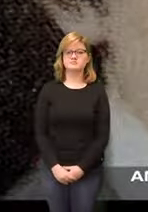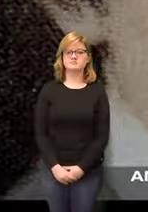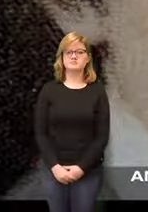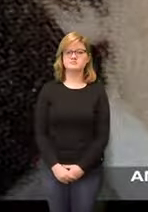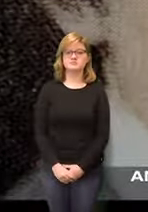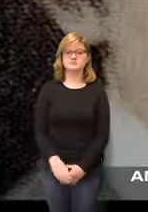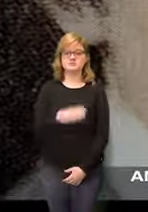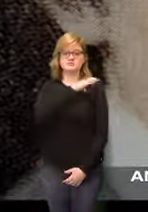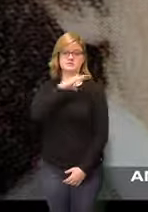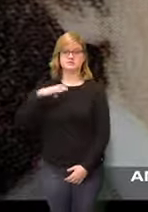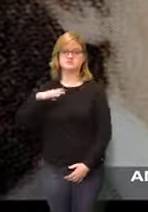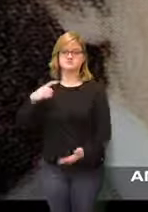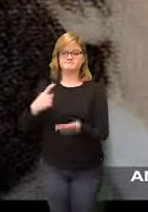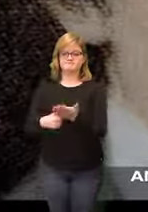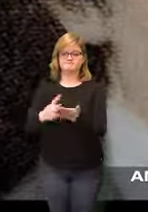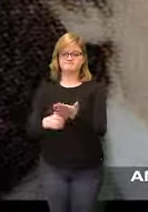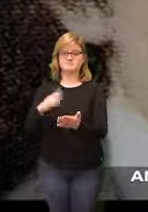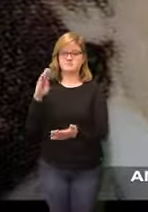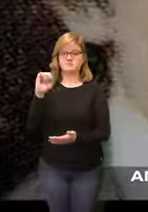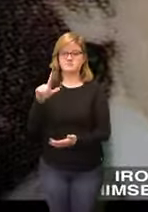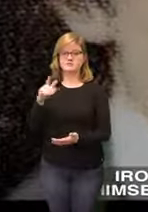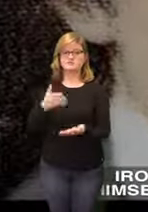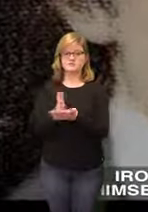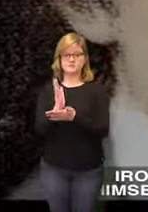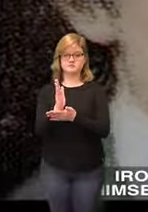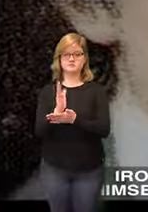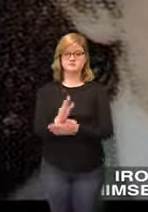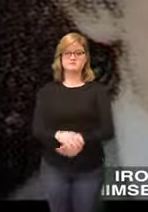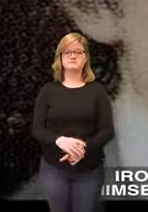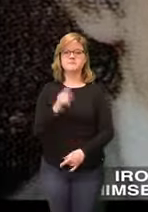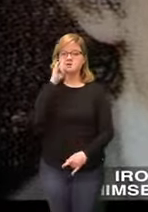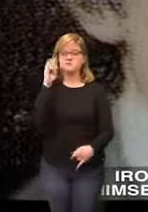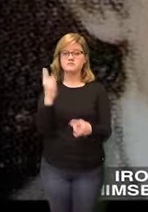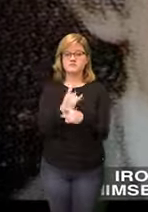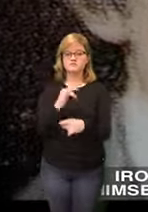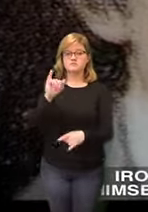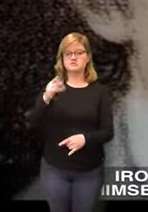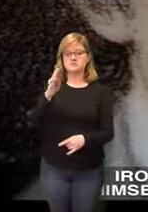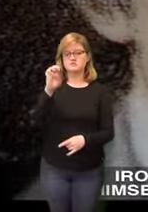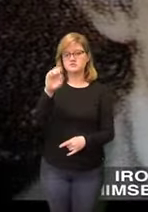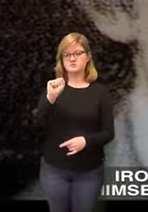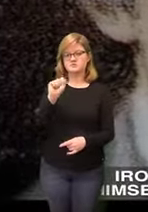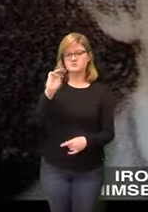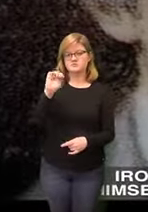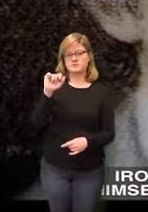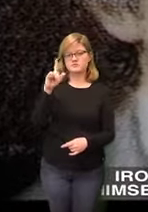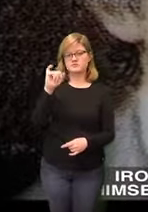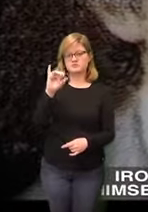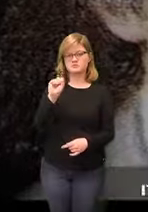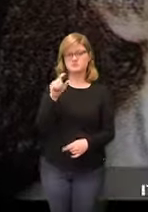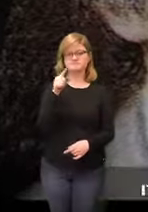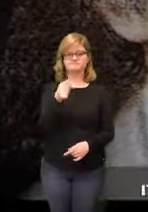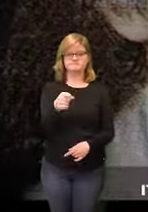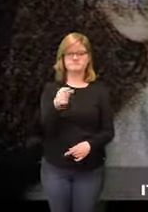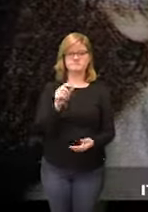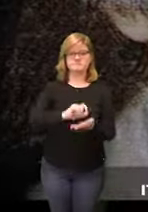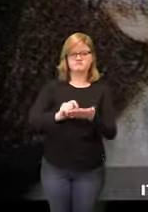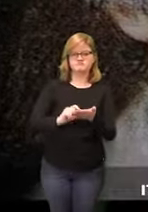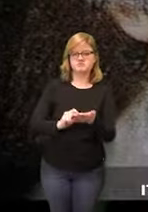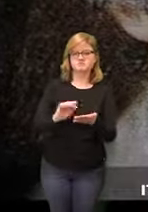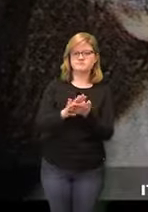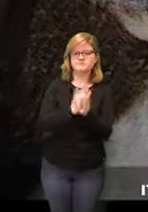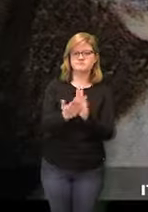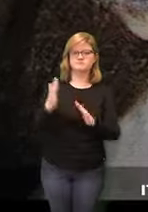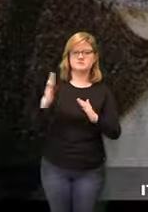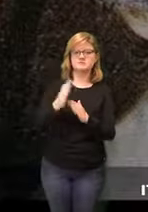and congress begins work on a bill of rights ironically it is James Madison himself who drafts the document and becomes